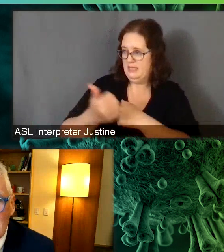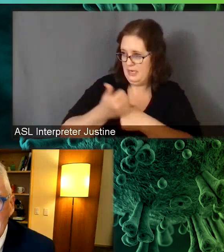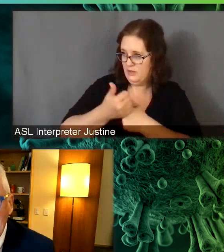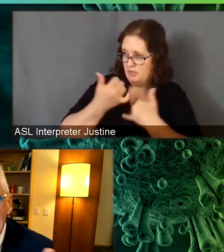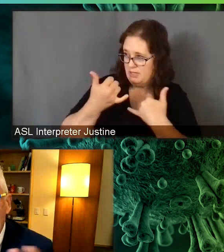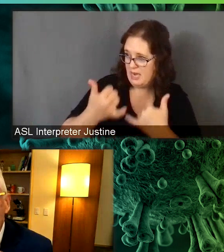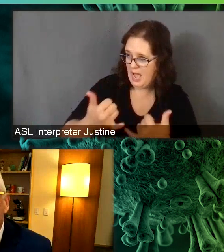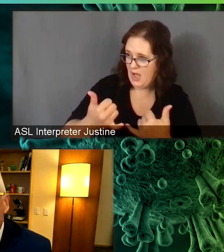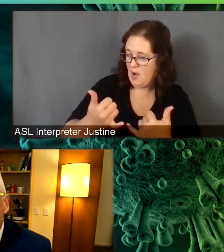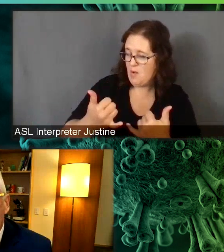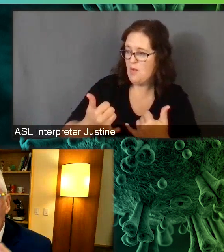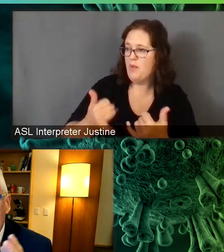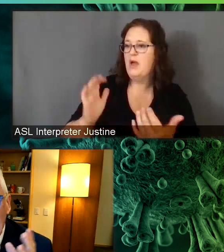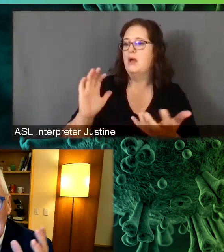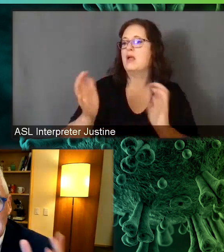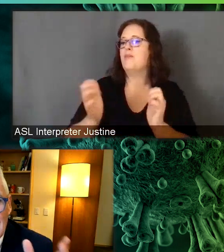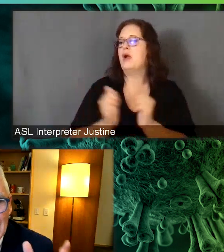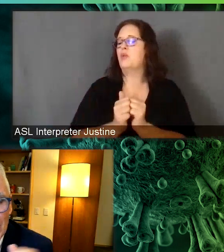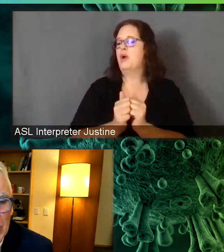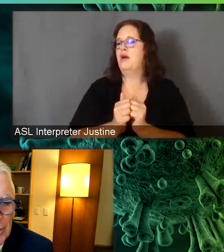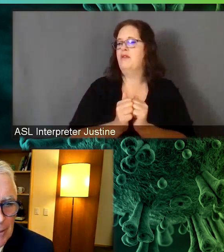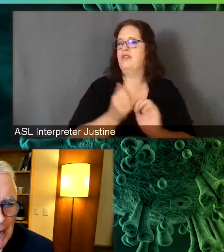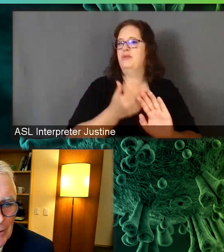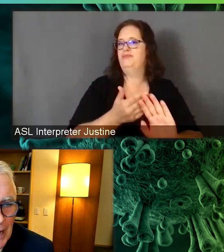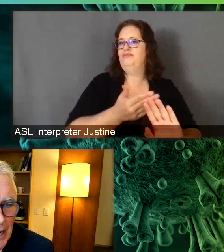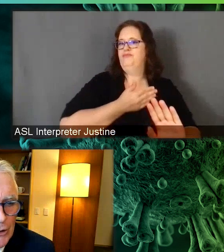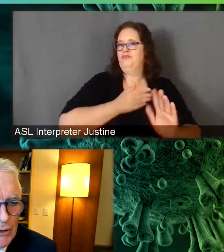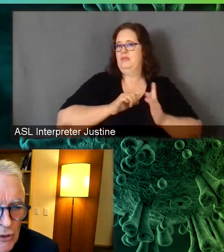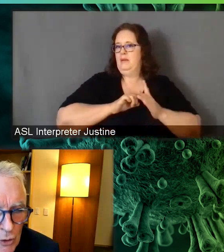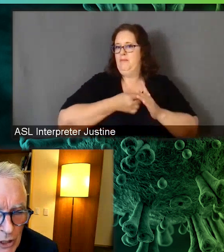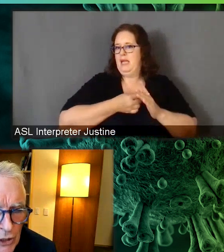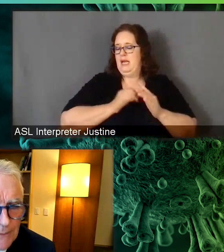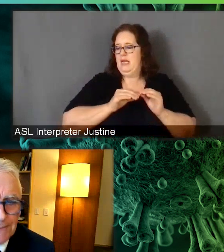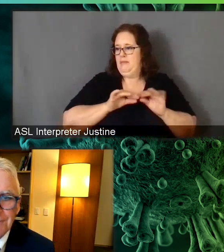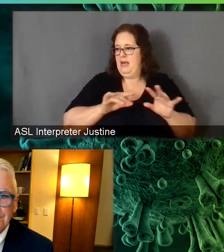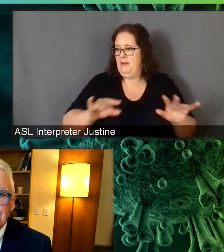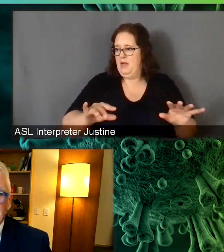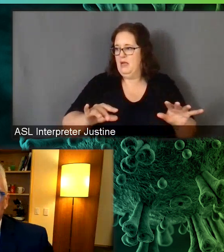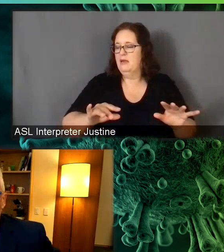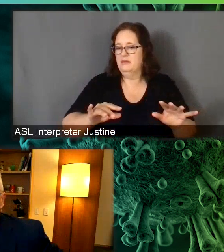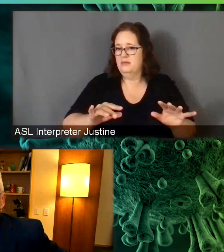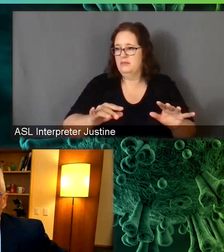at the start of the pandemic? And tell us a little bit about how you view this.